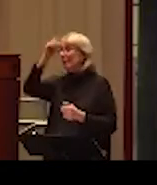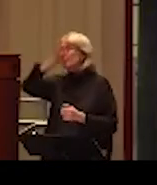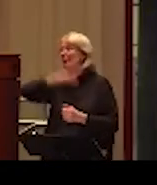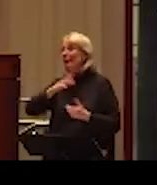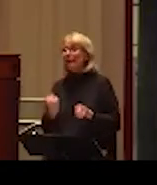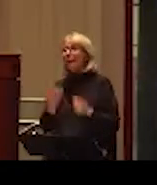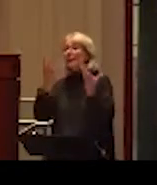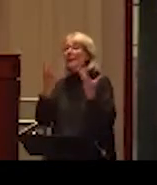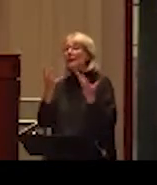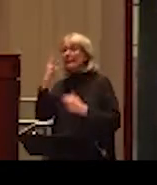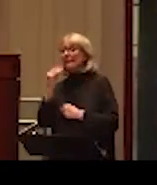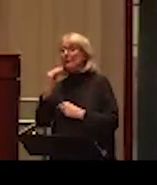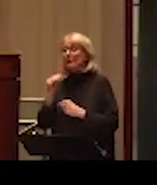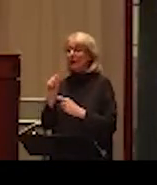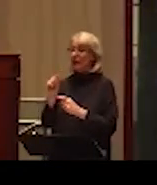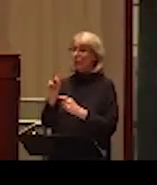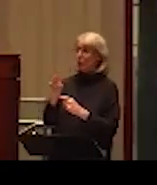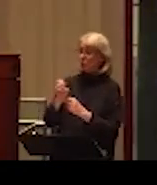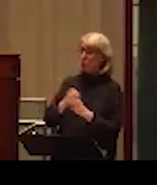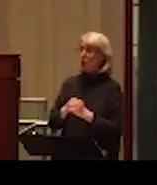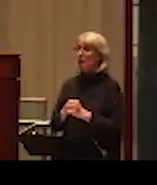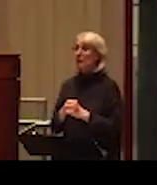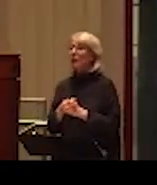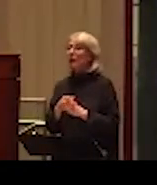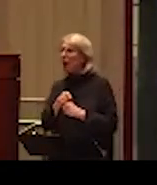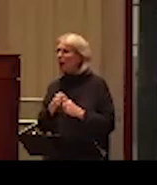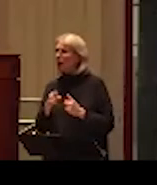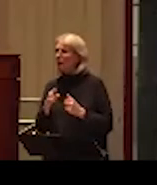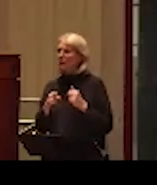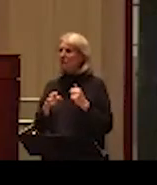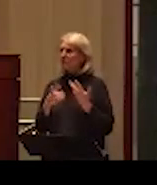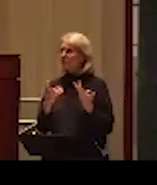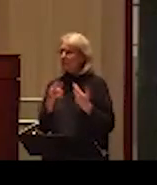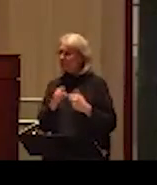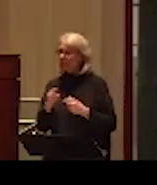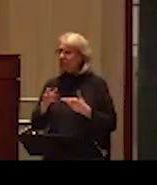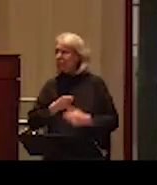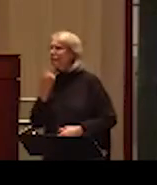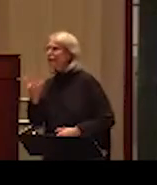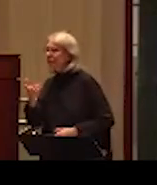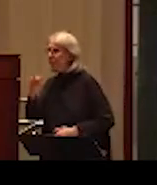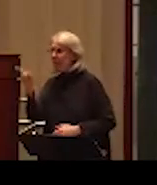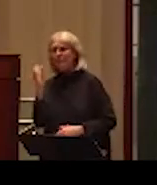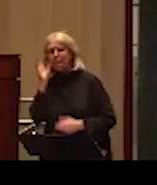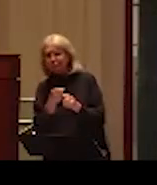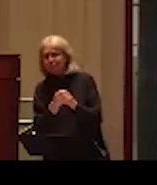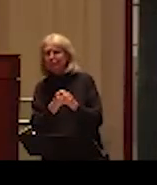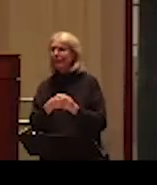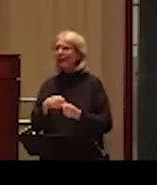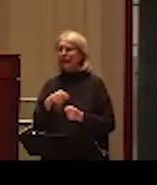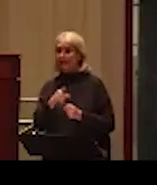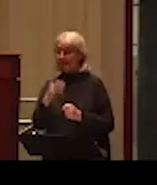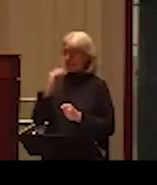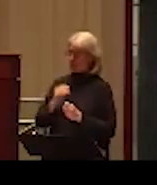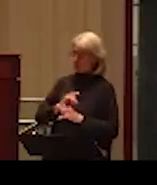suffer from abuse? Then, are they hurt? What are the consequences of abuse for men? What do we know about them? And what